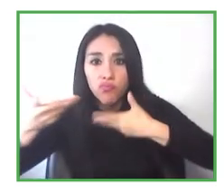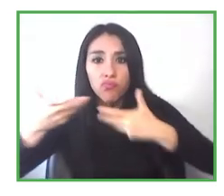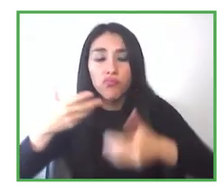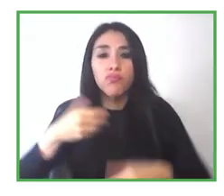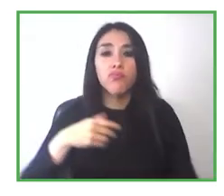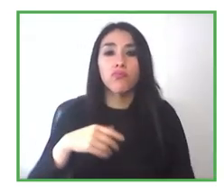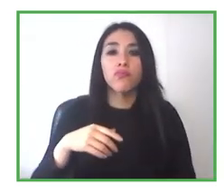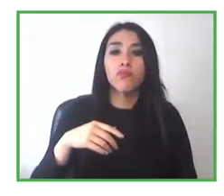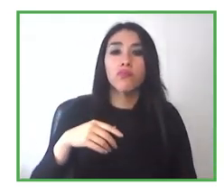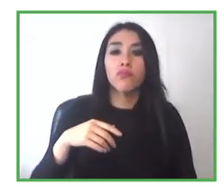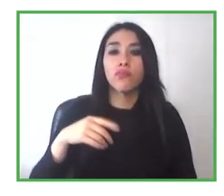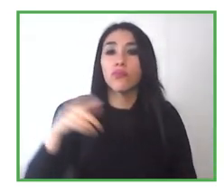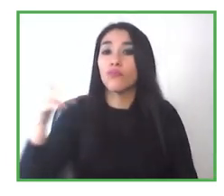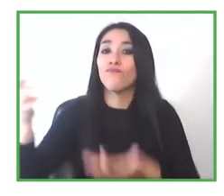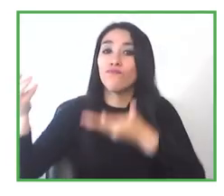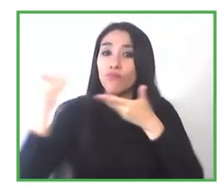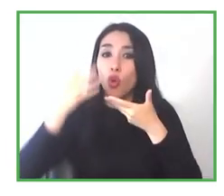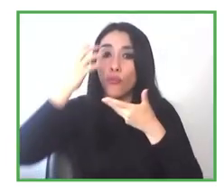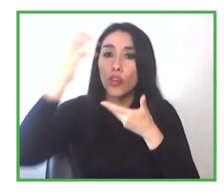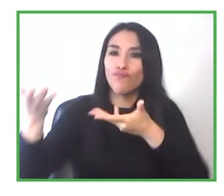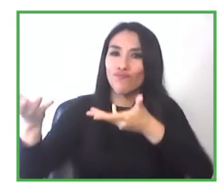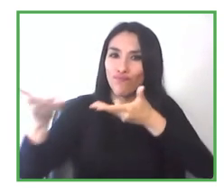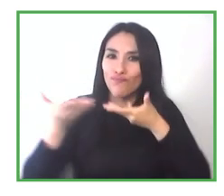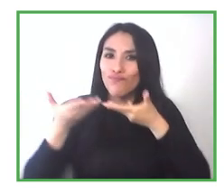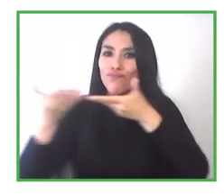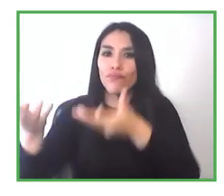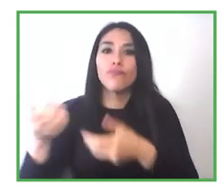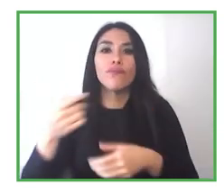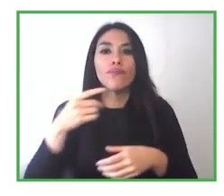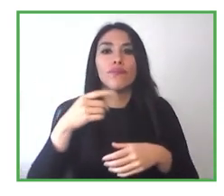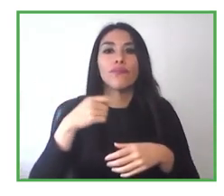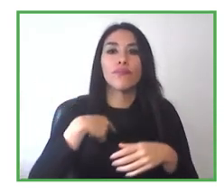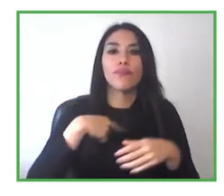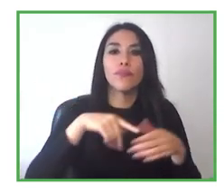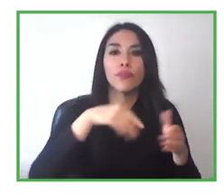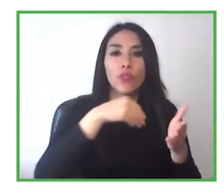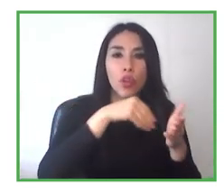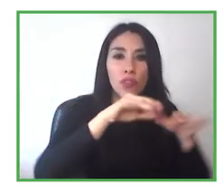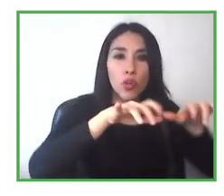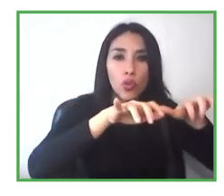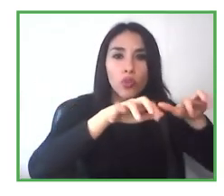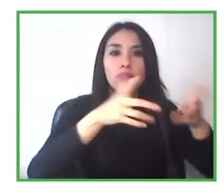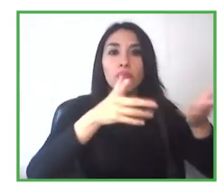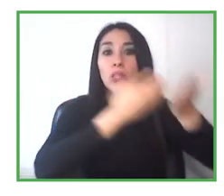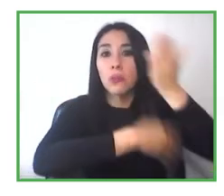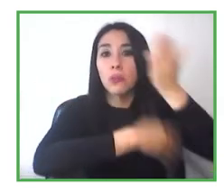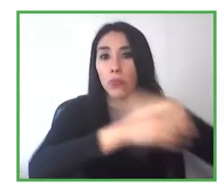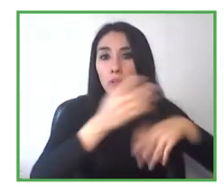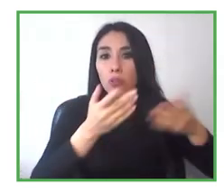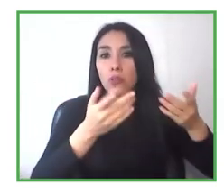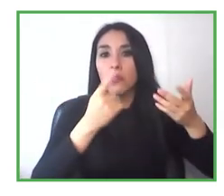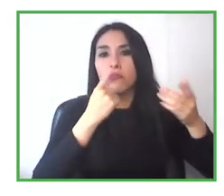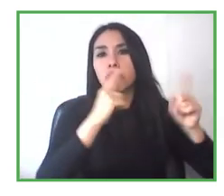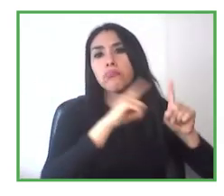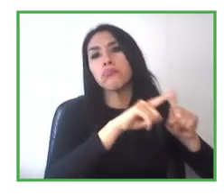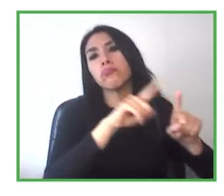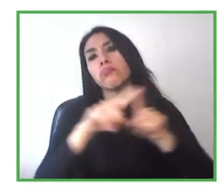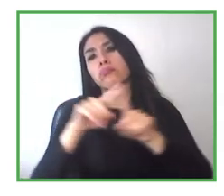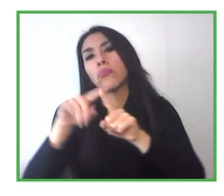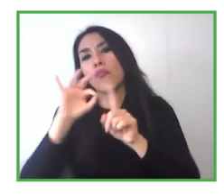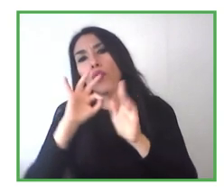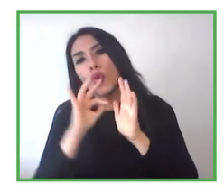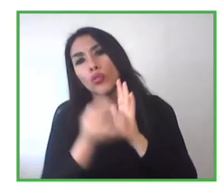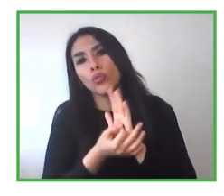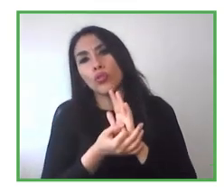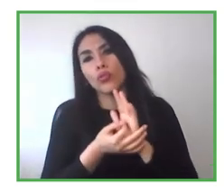Department of Employment or with the Office of Disabilities, many foundations that are carrying out enormous work